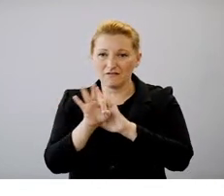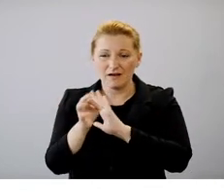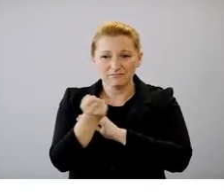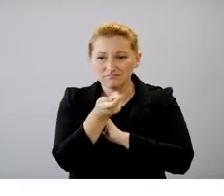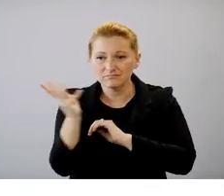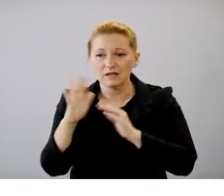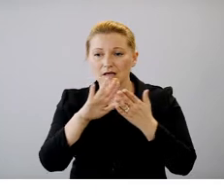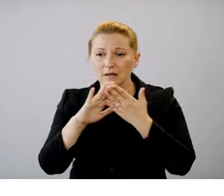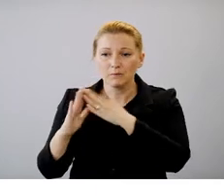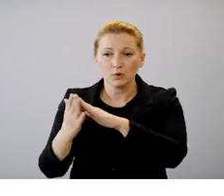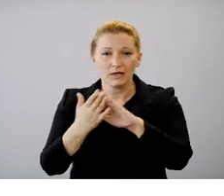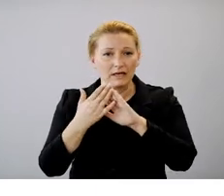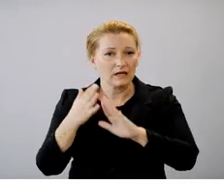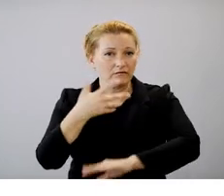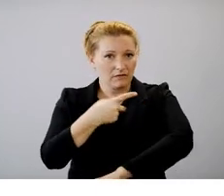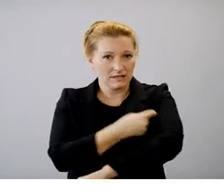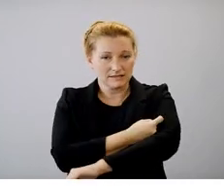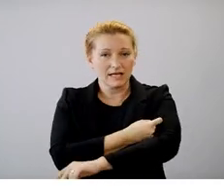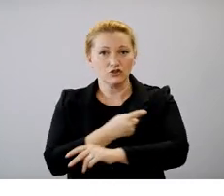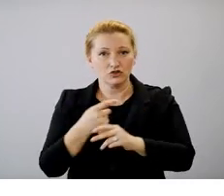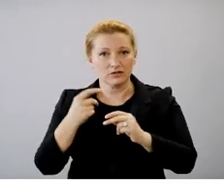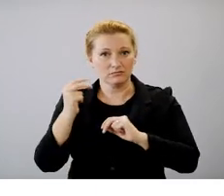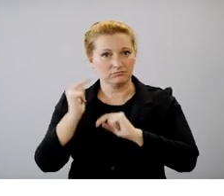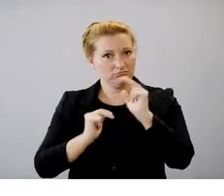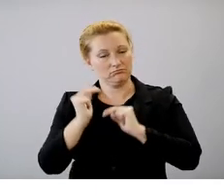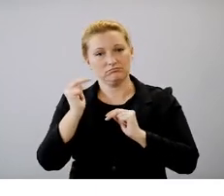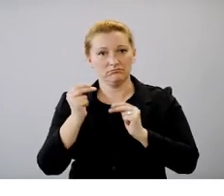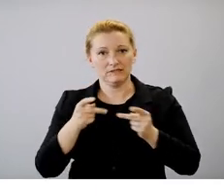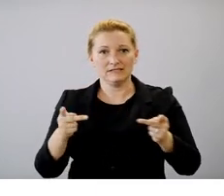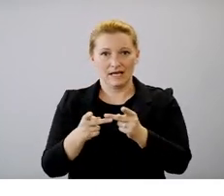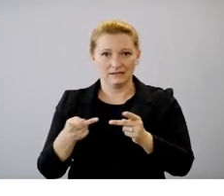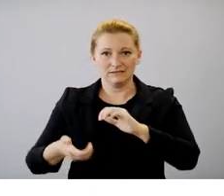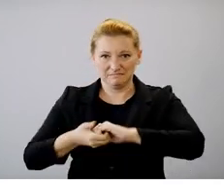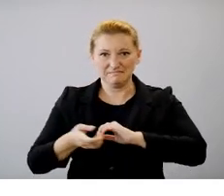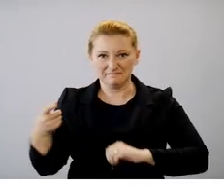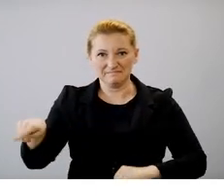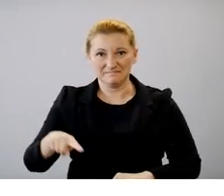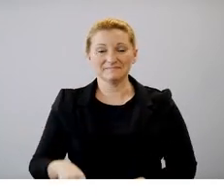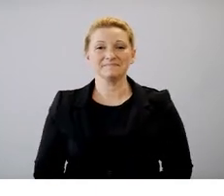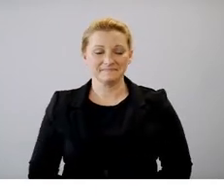vaccination sites in partnership with them.